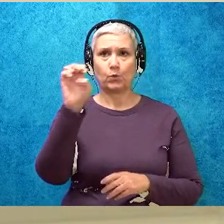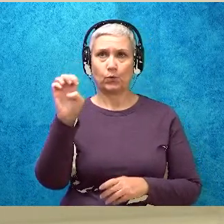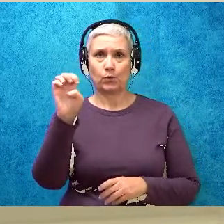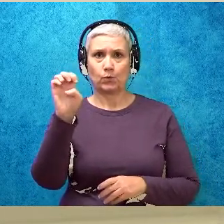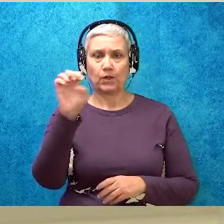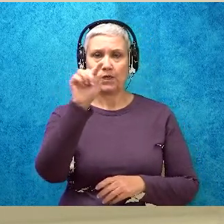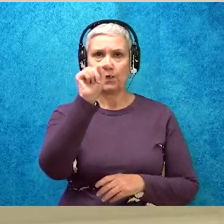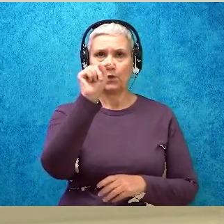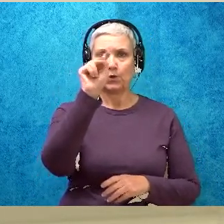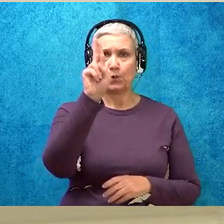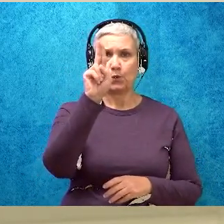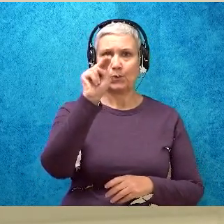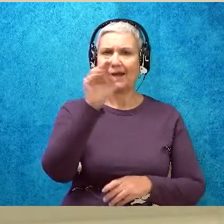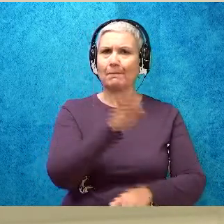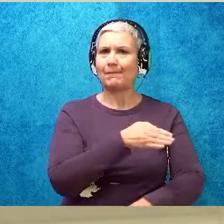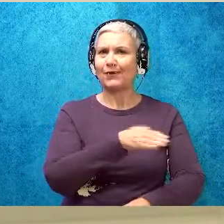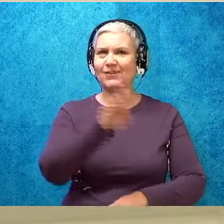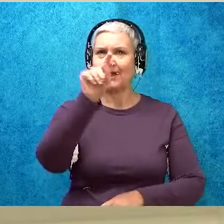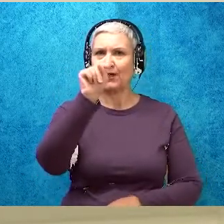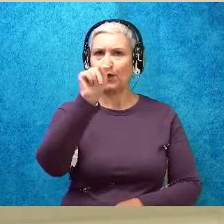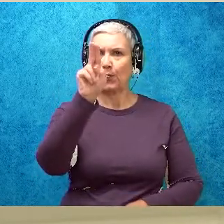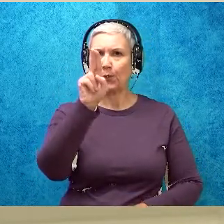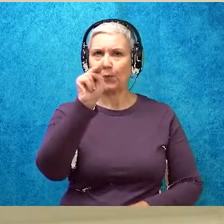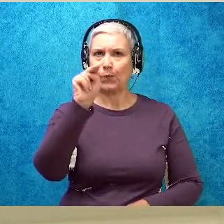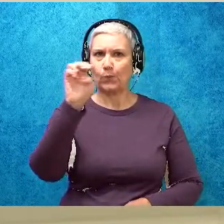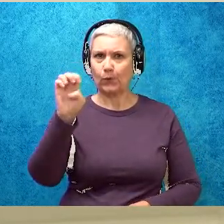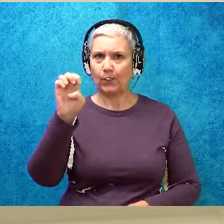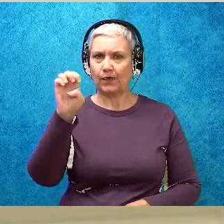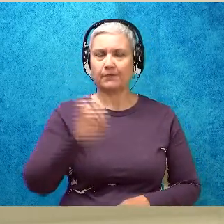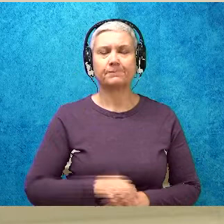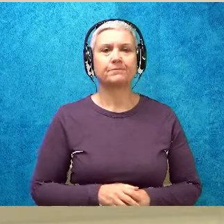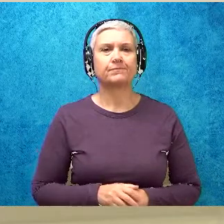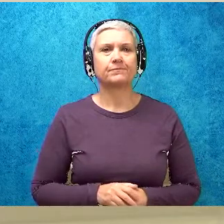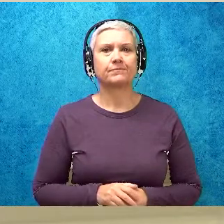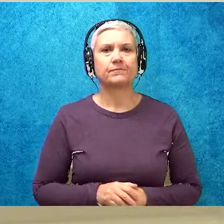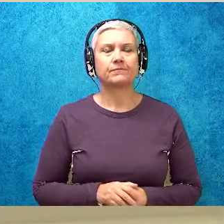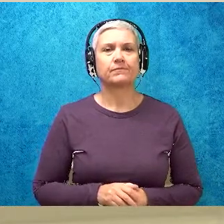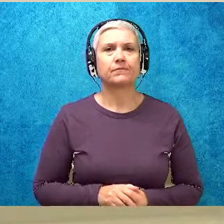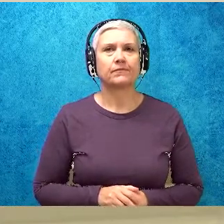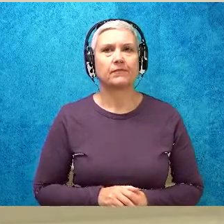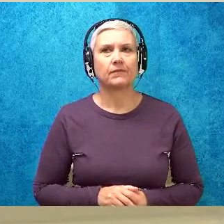tune. Wasn't that fun? Let's do another.